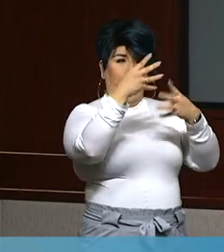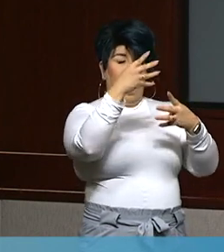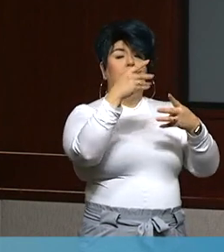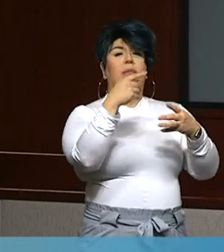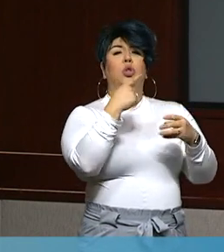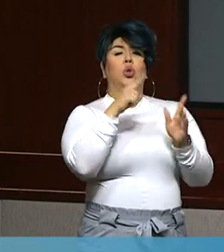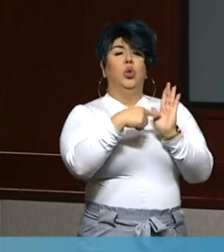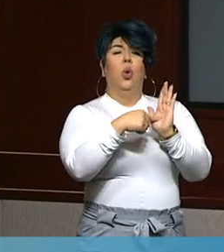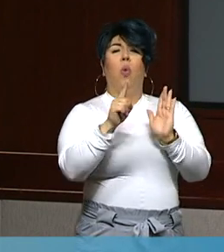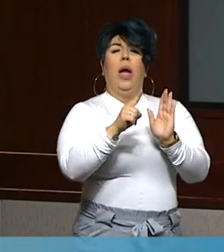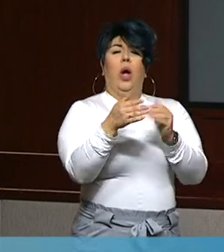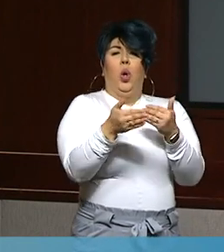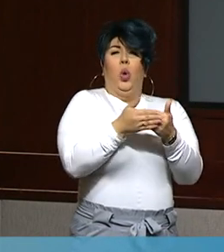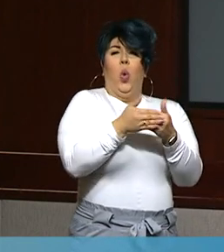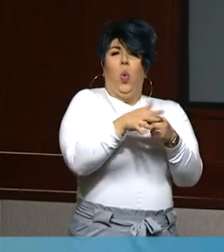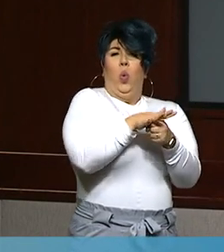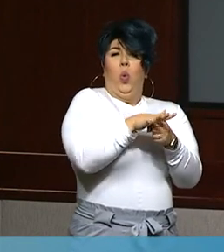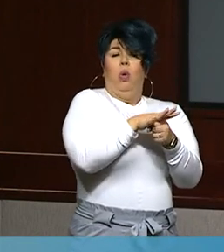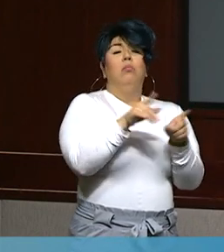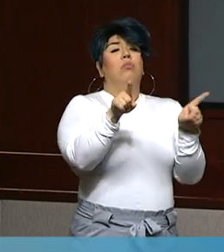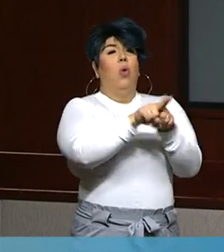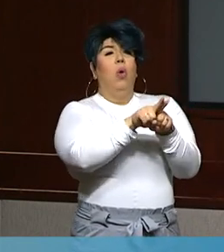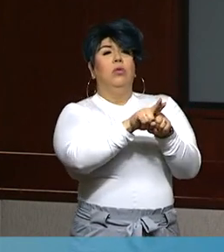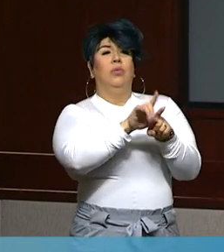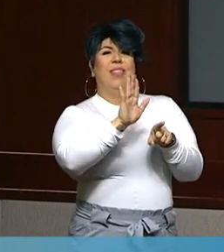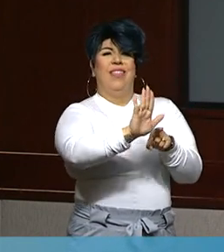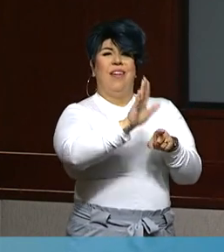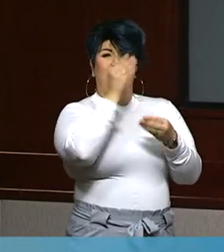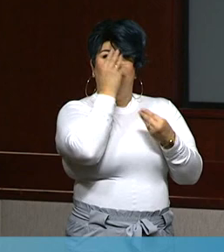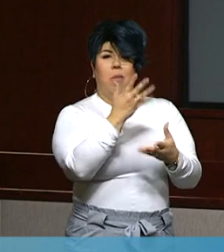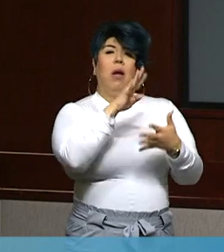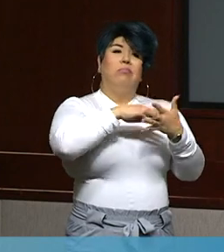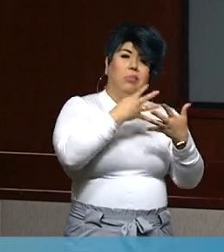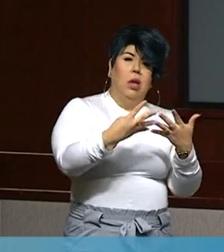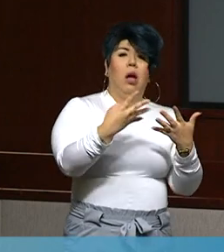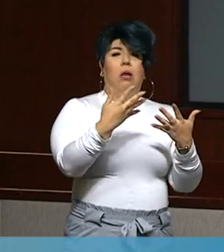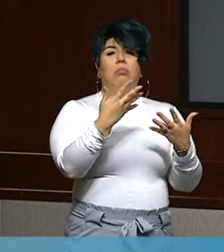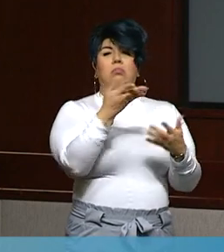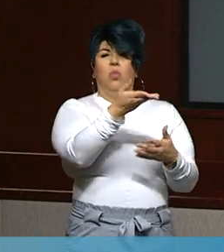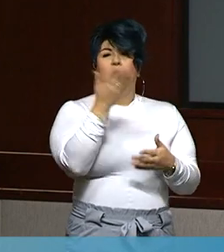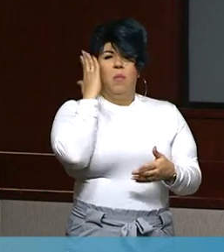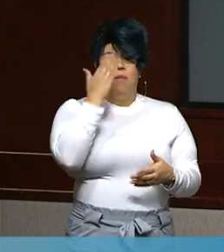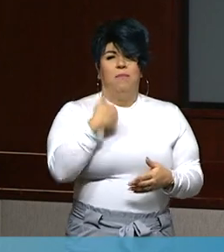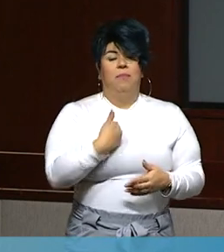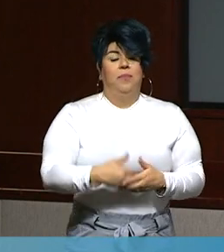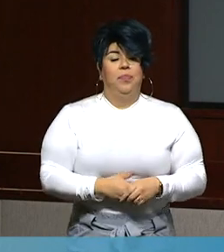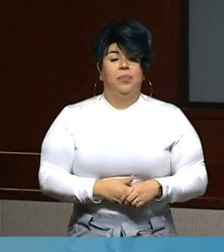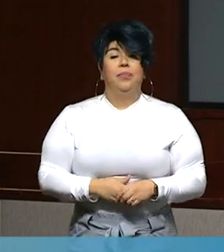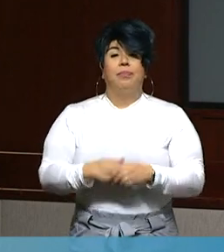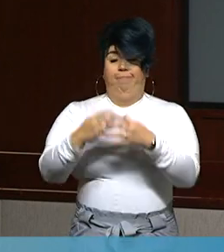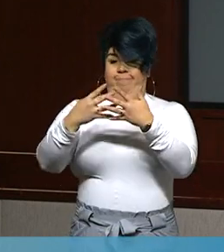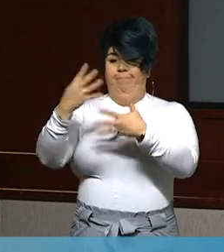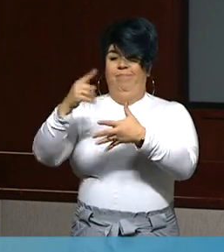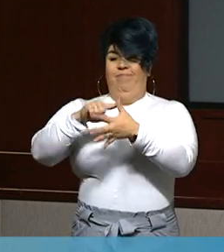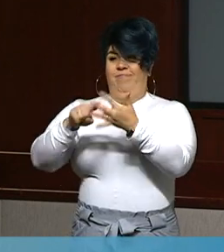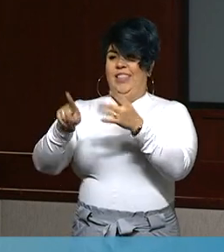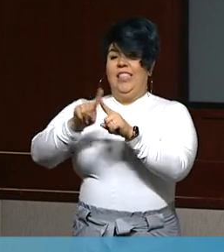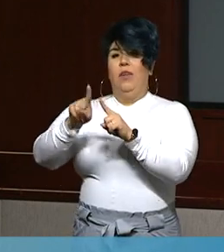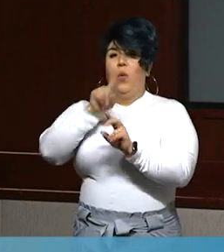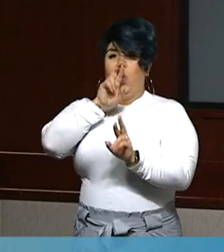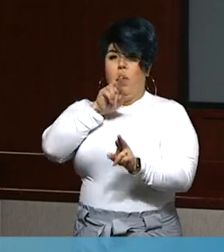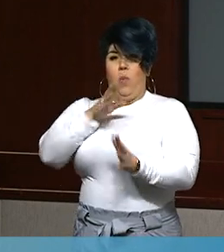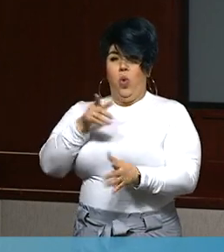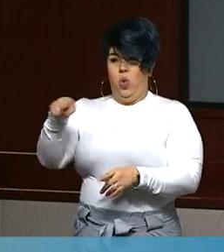closest location to you as well as all the information pertinent to that site. Okay. So I'm going to go down the list as it was sent to all of our